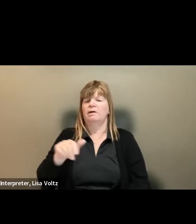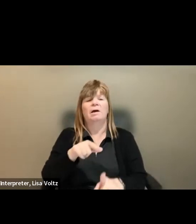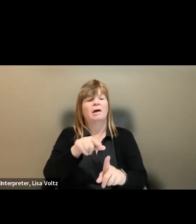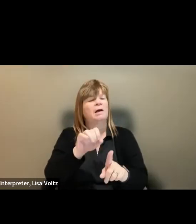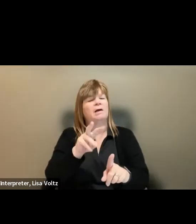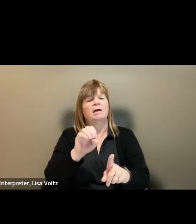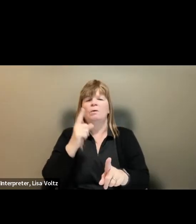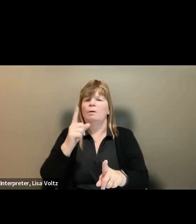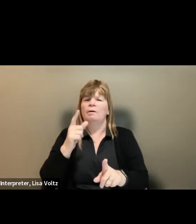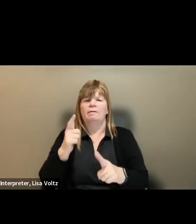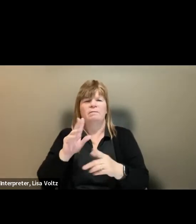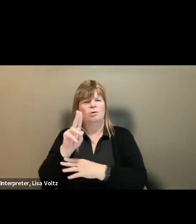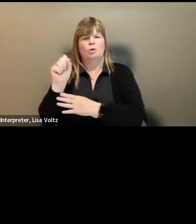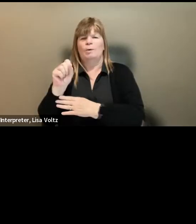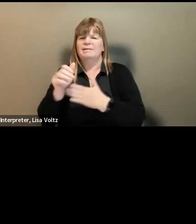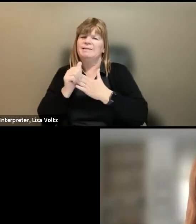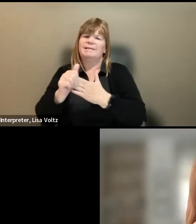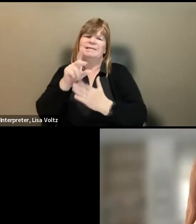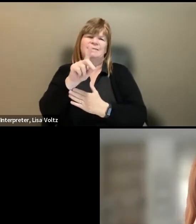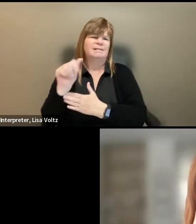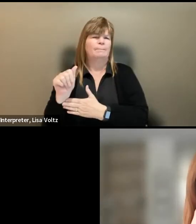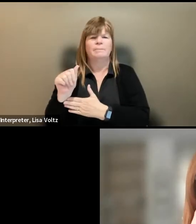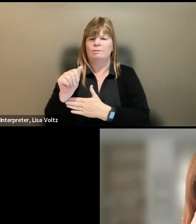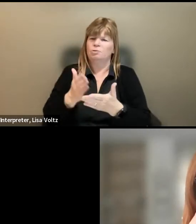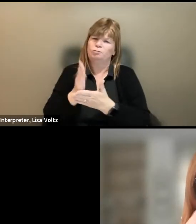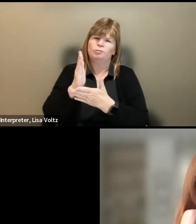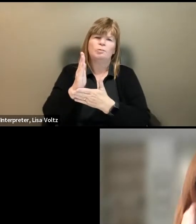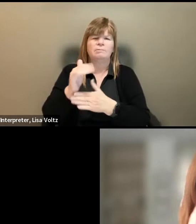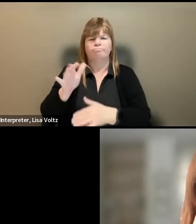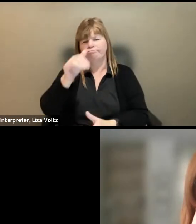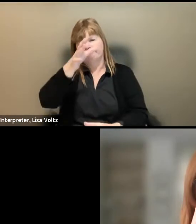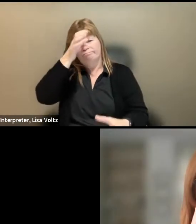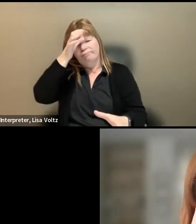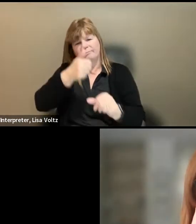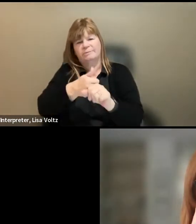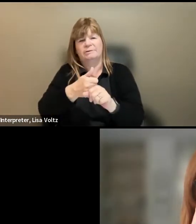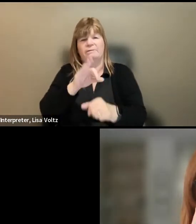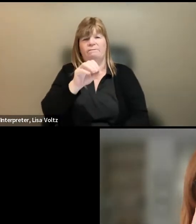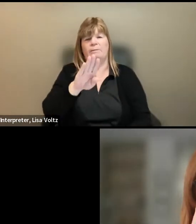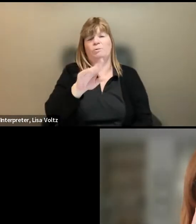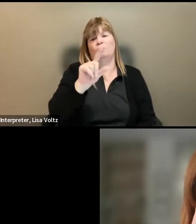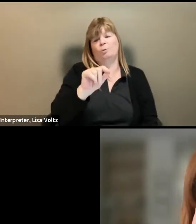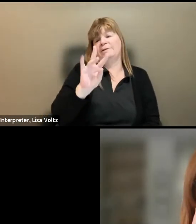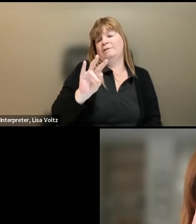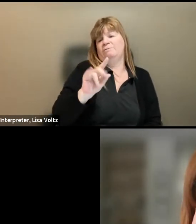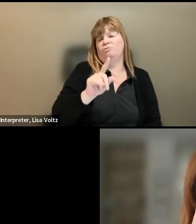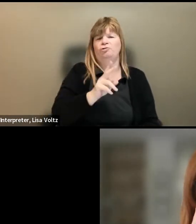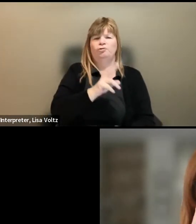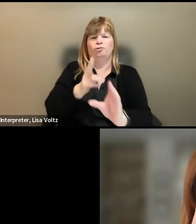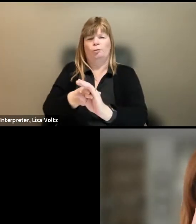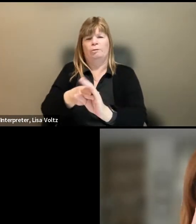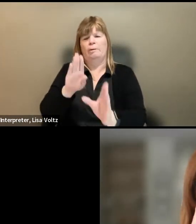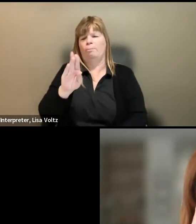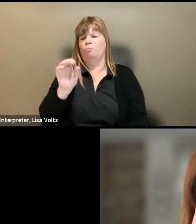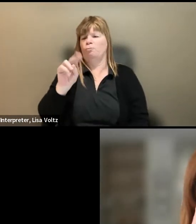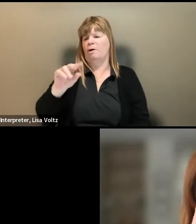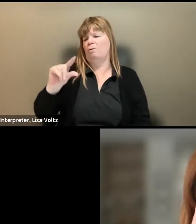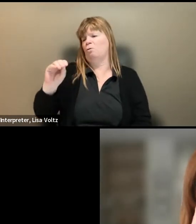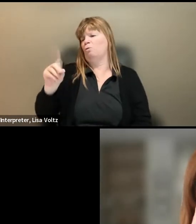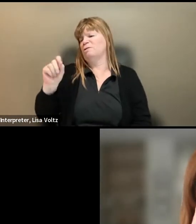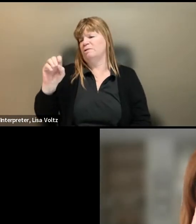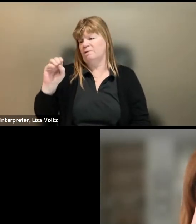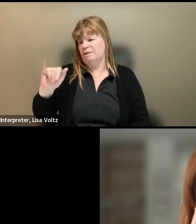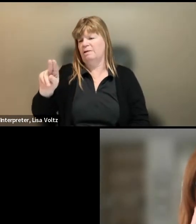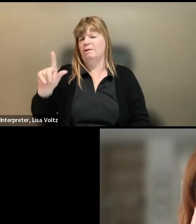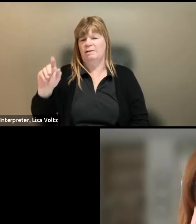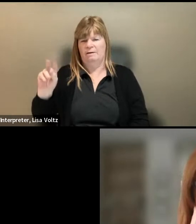nation's leading disability rights experts. In February 2017, she joined Brown, Goldstein, and Levy, where she continues